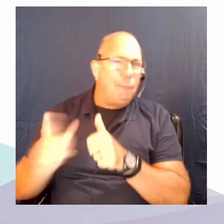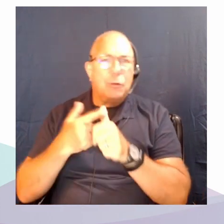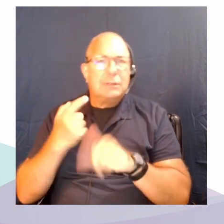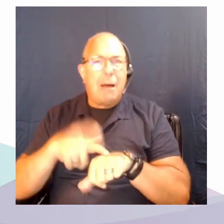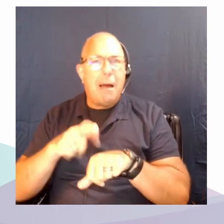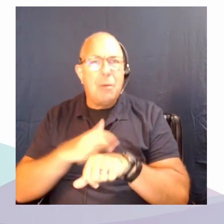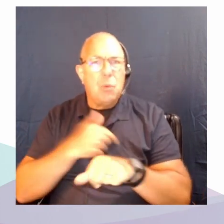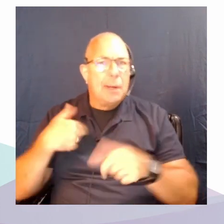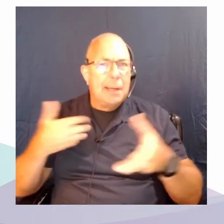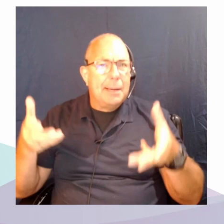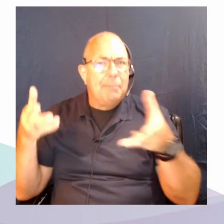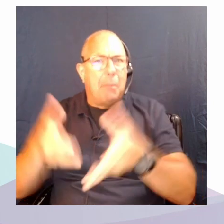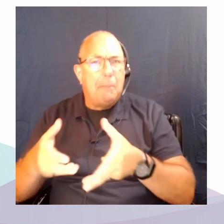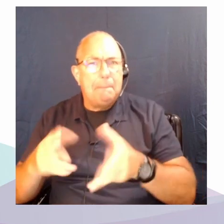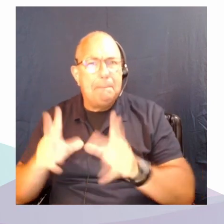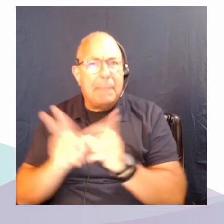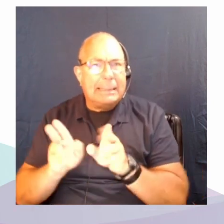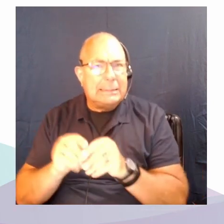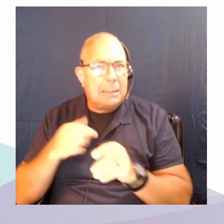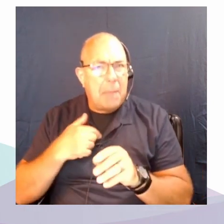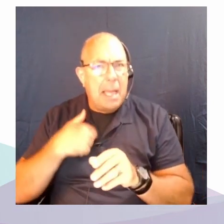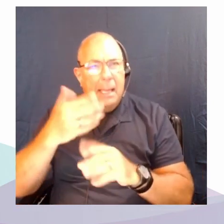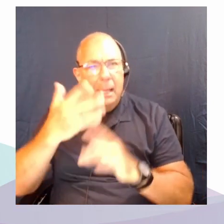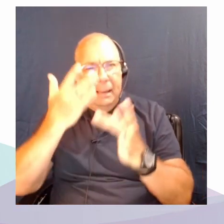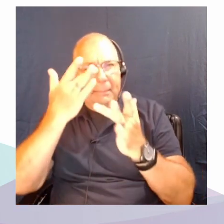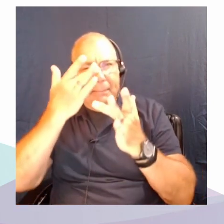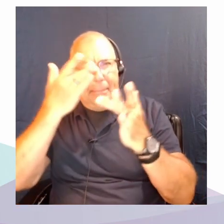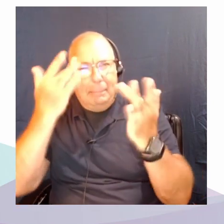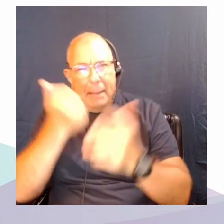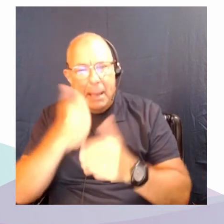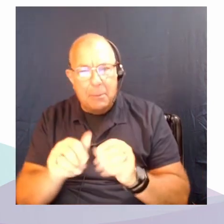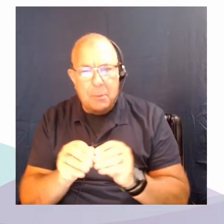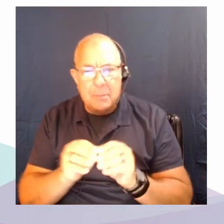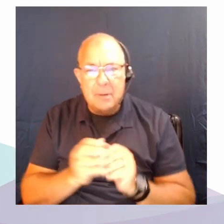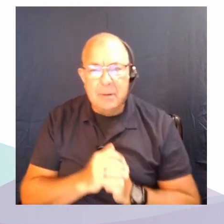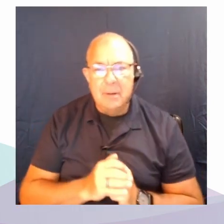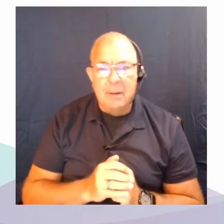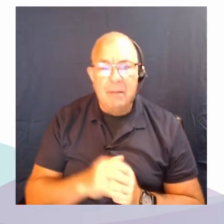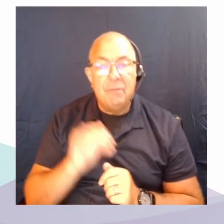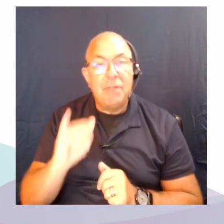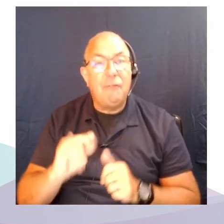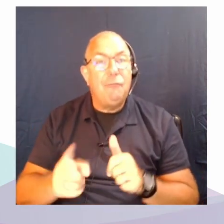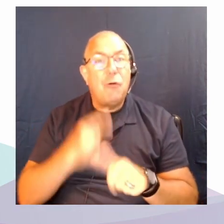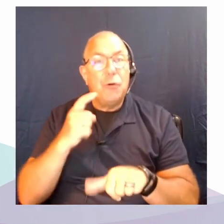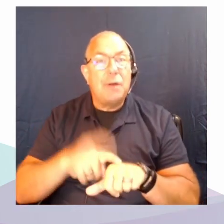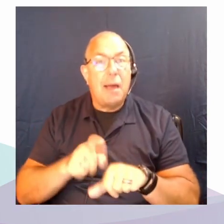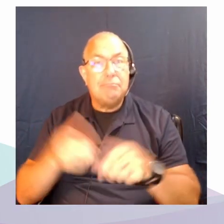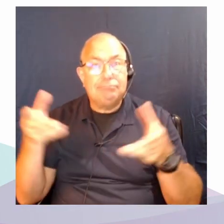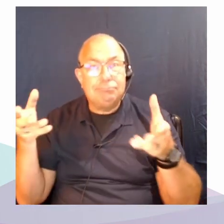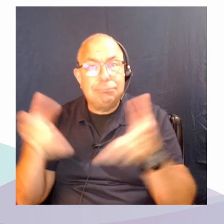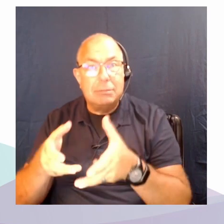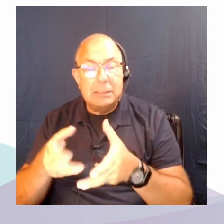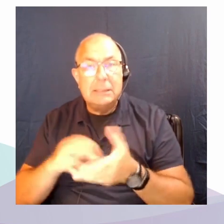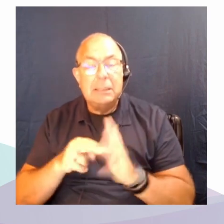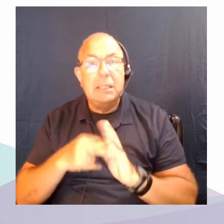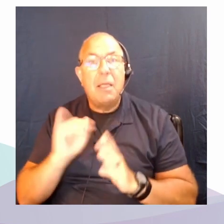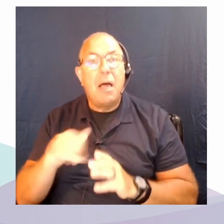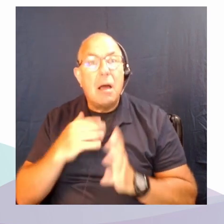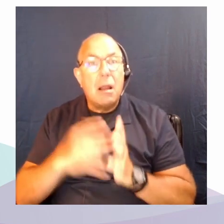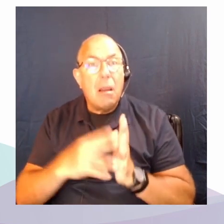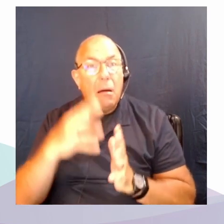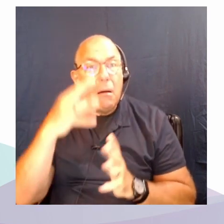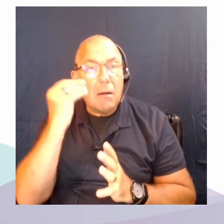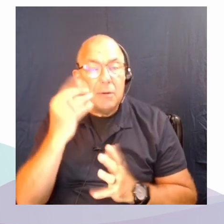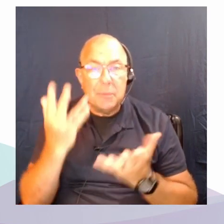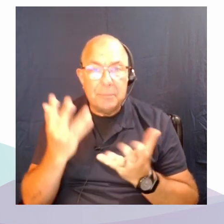My memory is not that good anymore. Well, that first conference for sure, I mean, the major takeaway was that we were